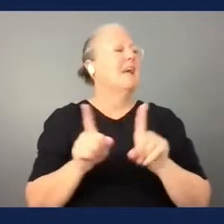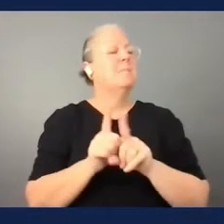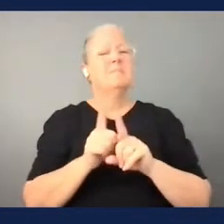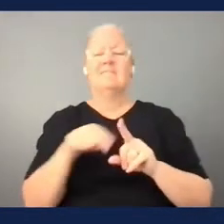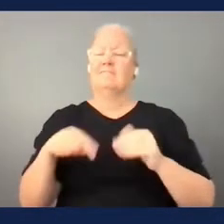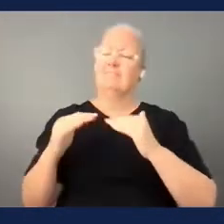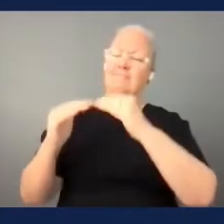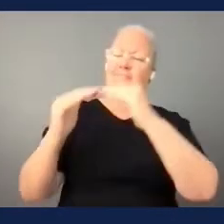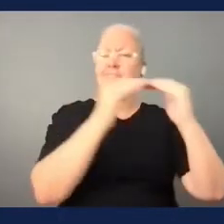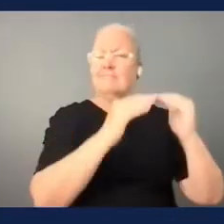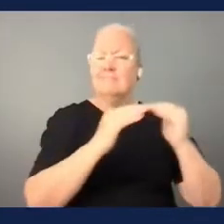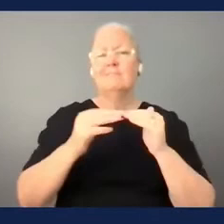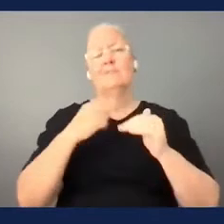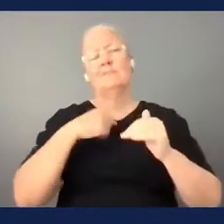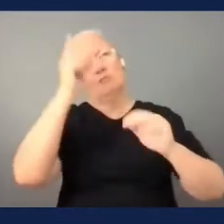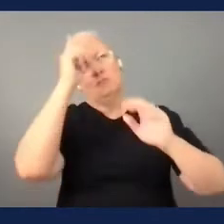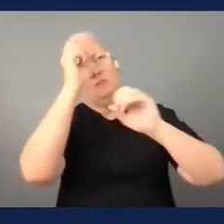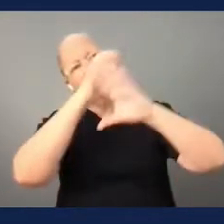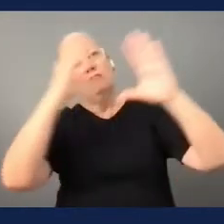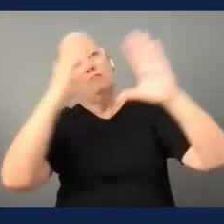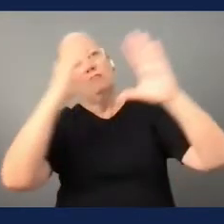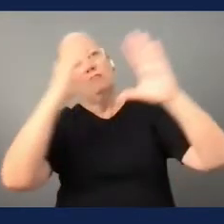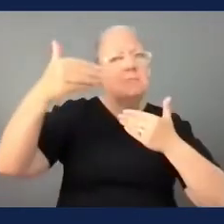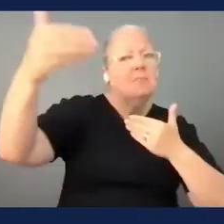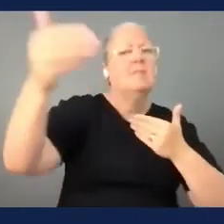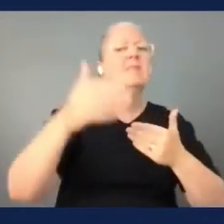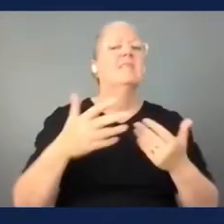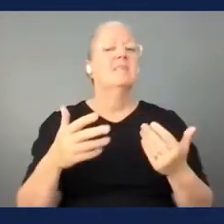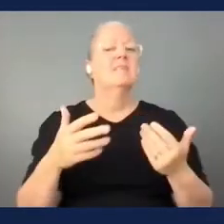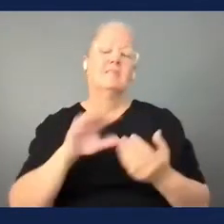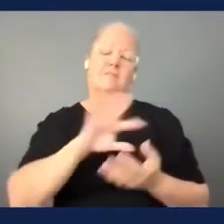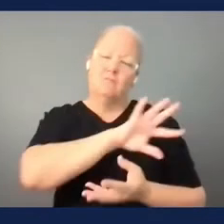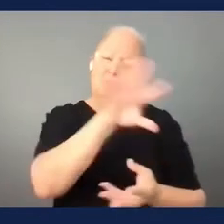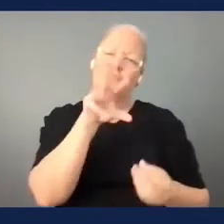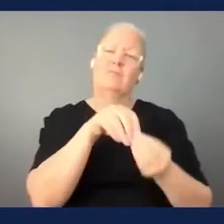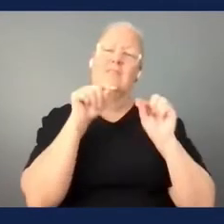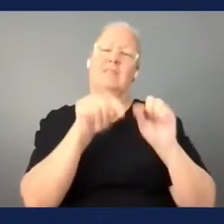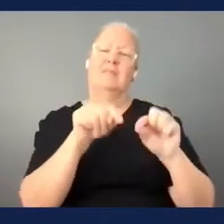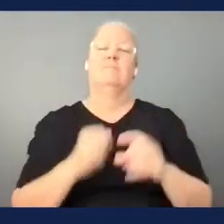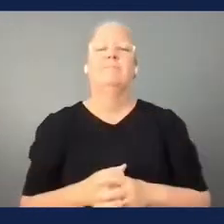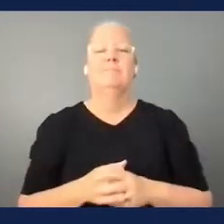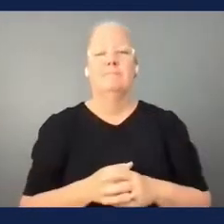mission of para football on to the next slide please